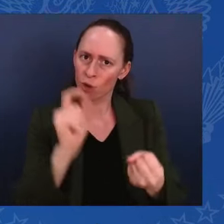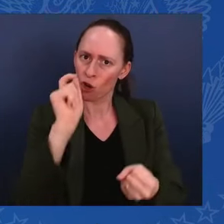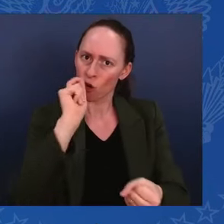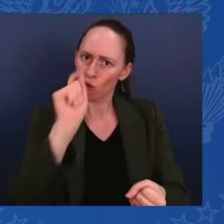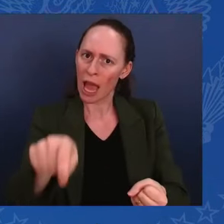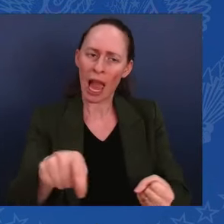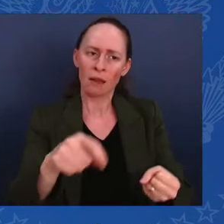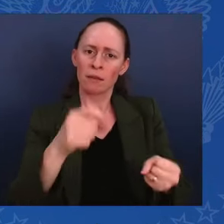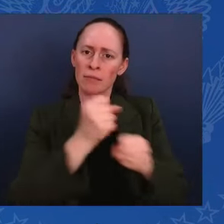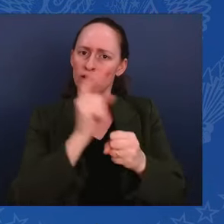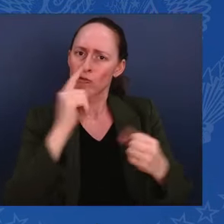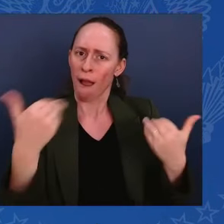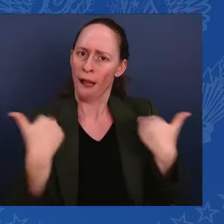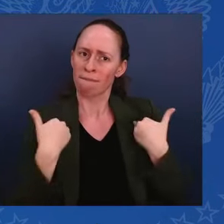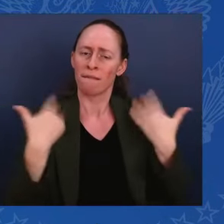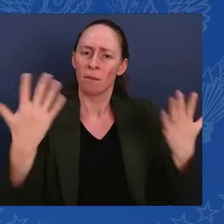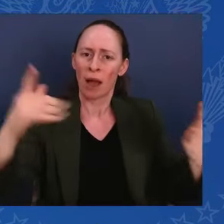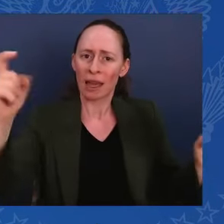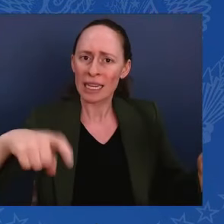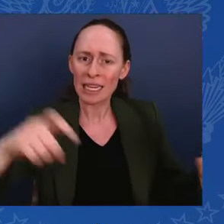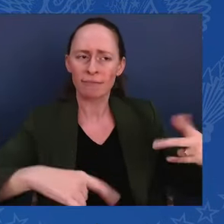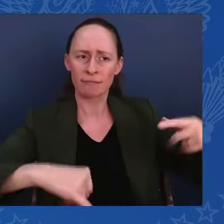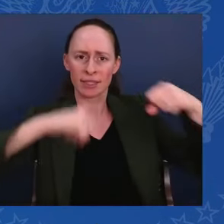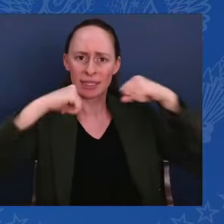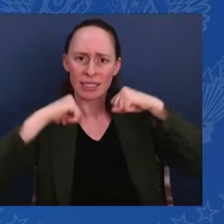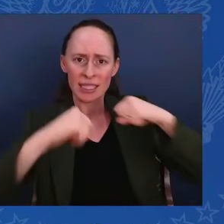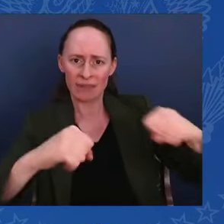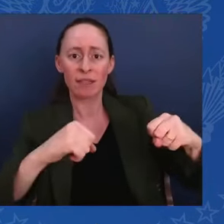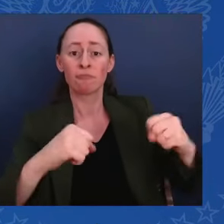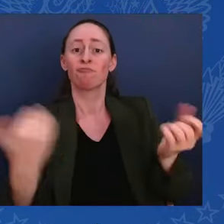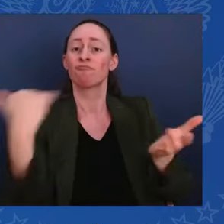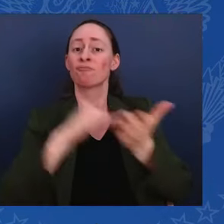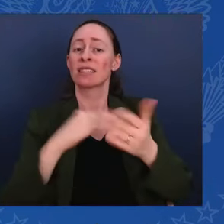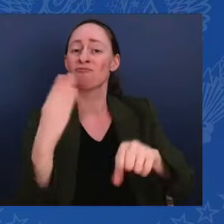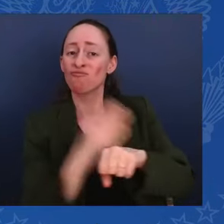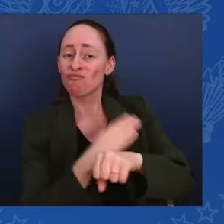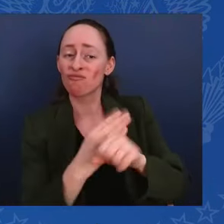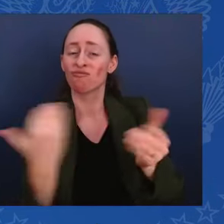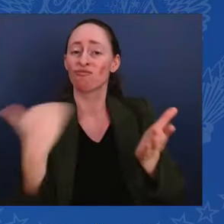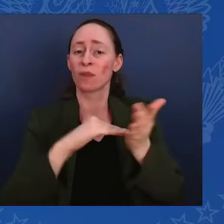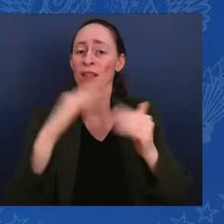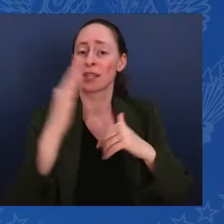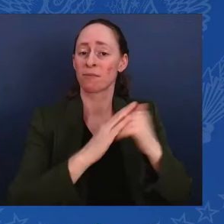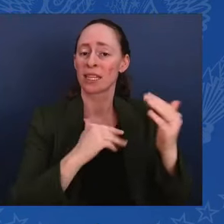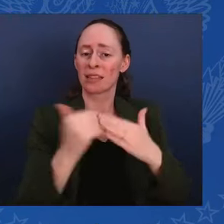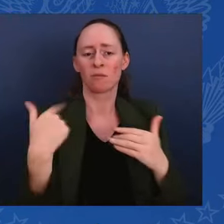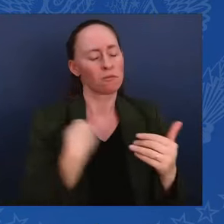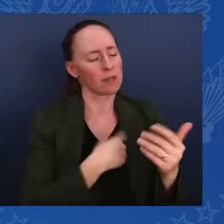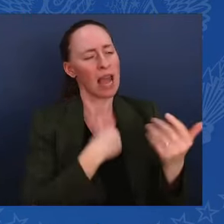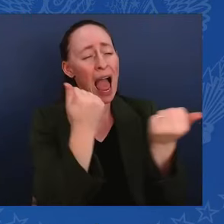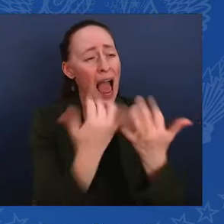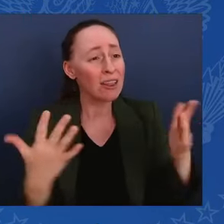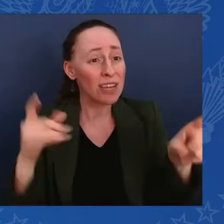needs. We will stand with you with everything it takes until you win this war. Slava Ukraini.